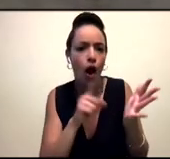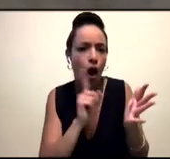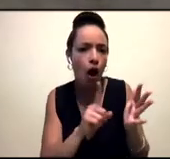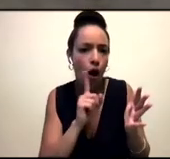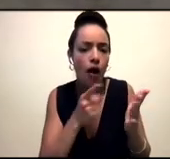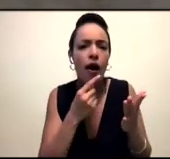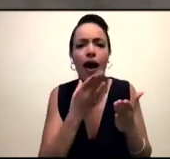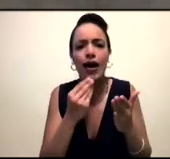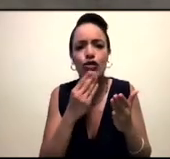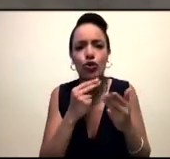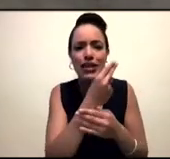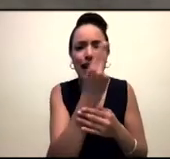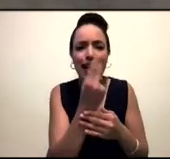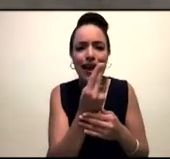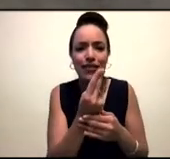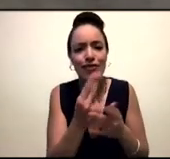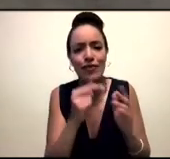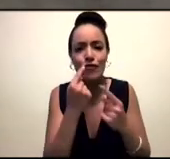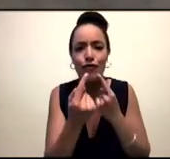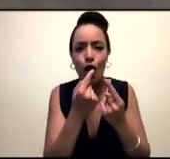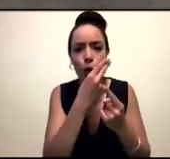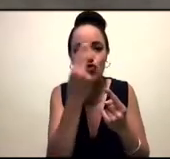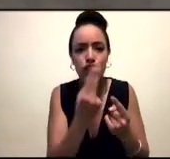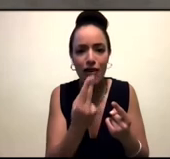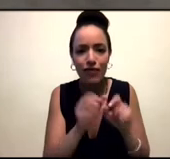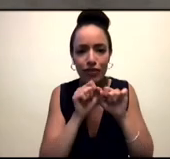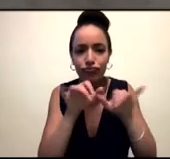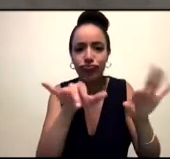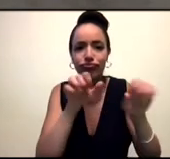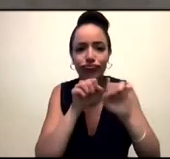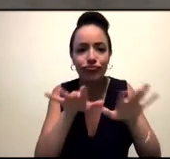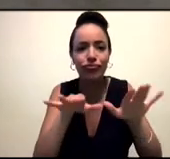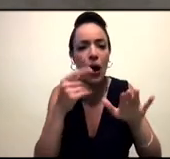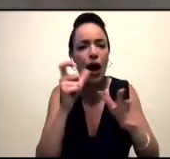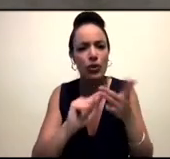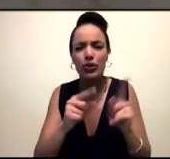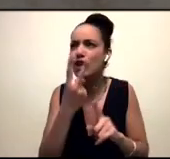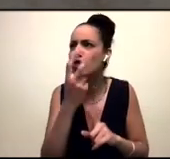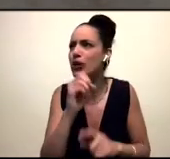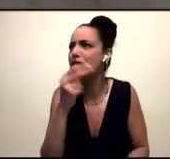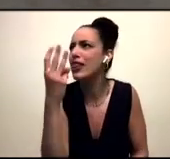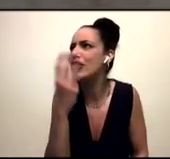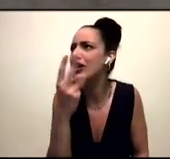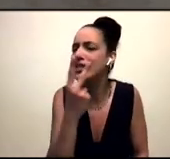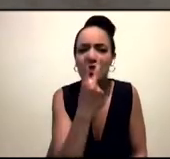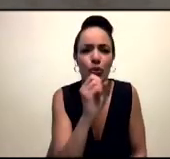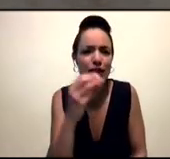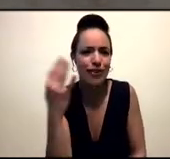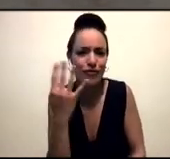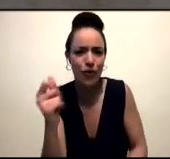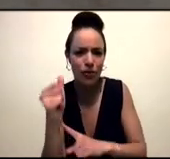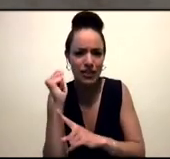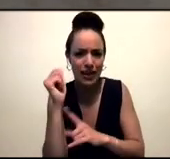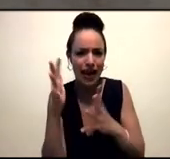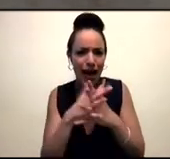so popular now to convey information, but I remember doing that in like 2013, 2014, it was like, what? How can you condense things into that